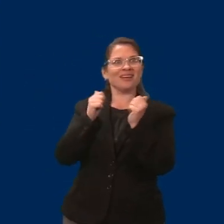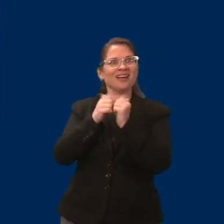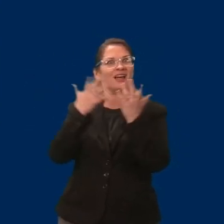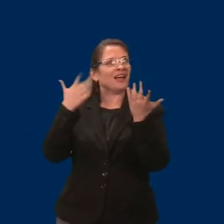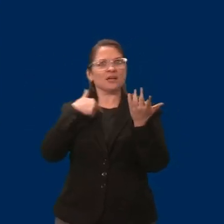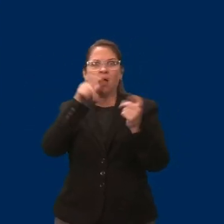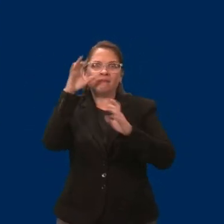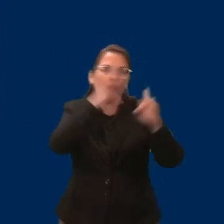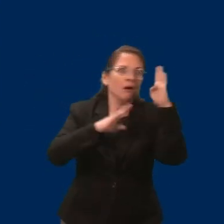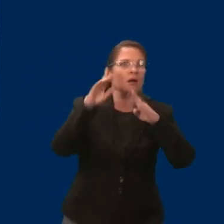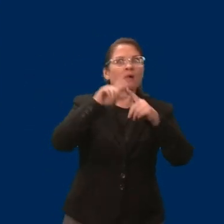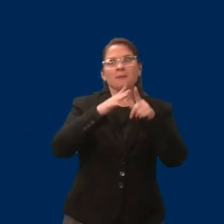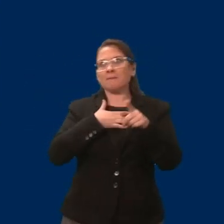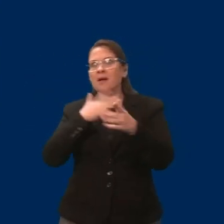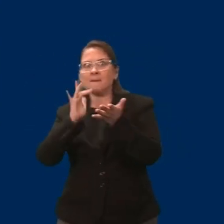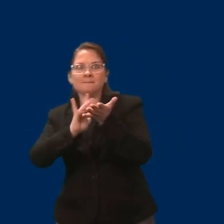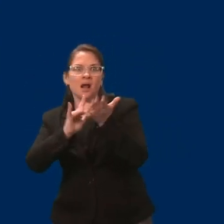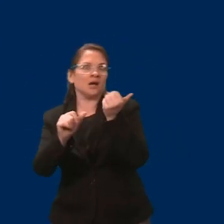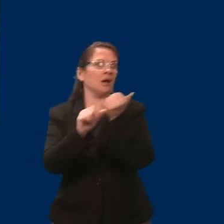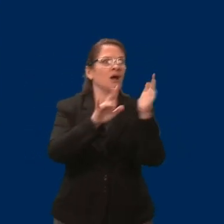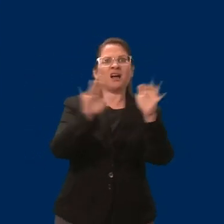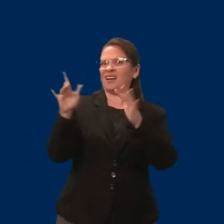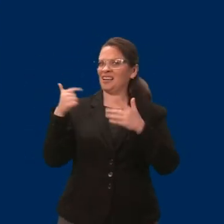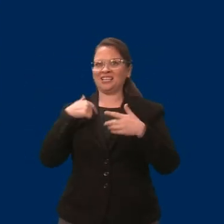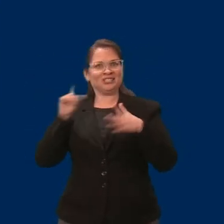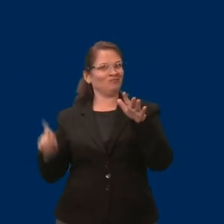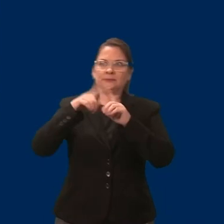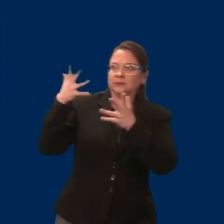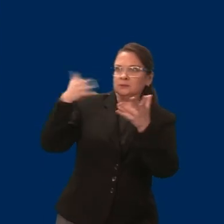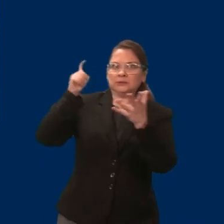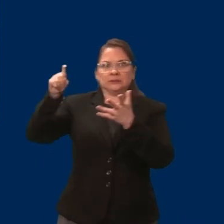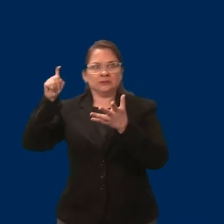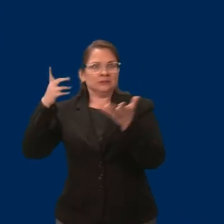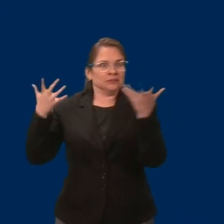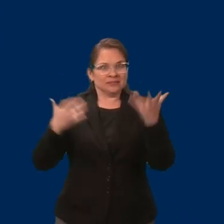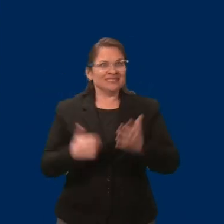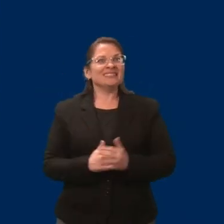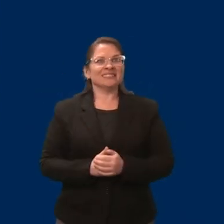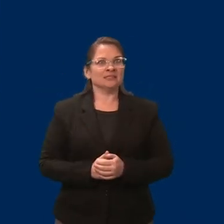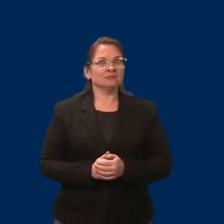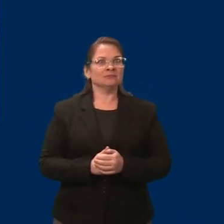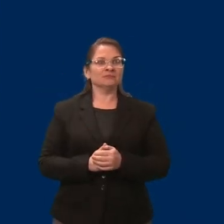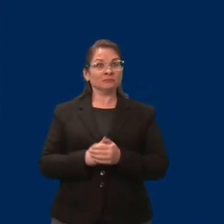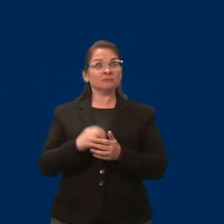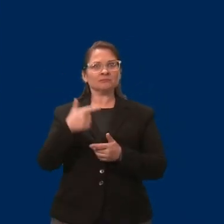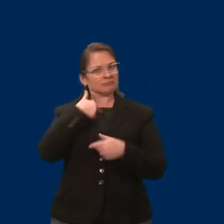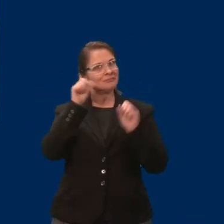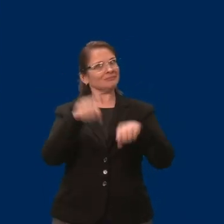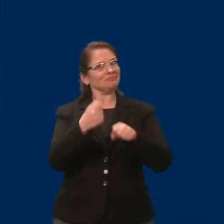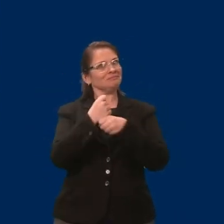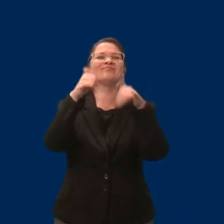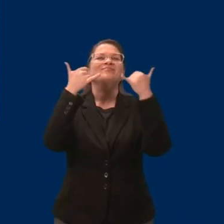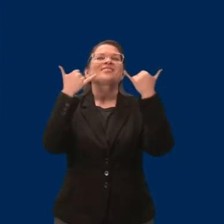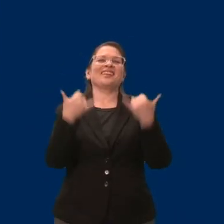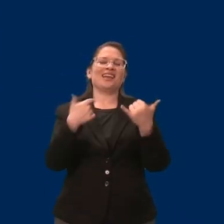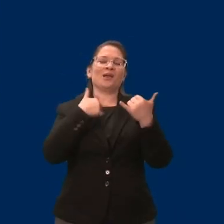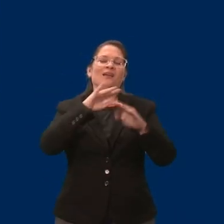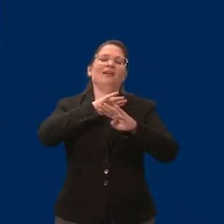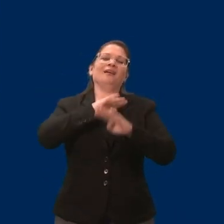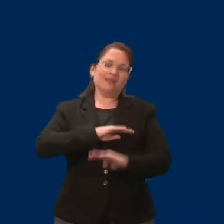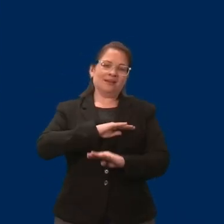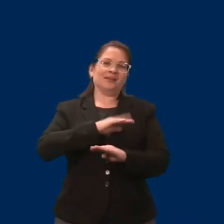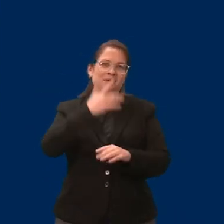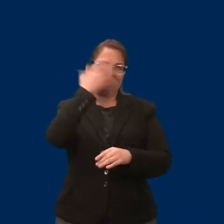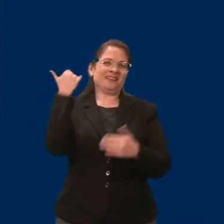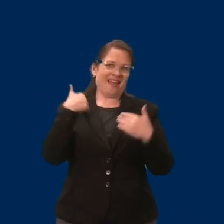able to show up to work every day and put my best foot forward. People with disabilities often make lower wages. The cost of